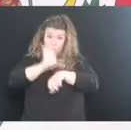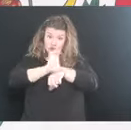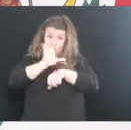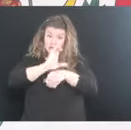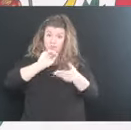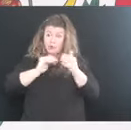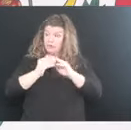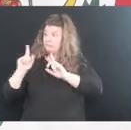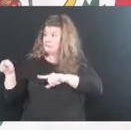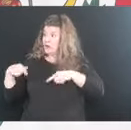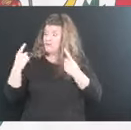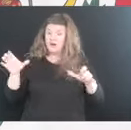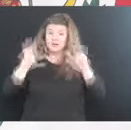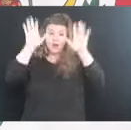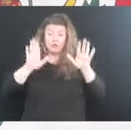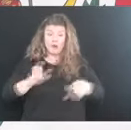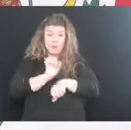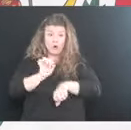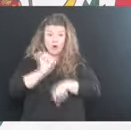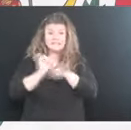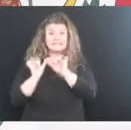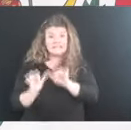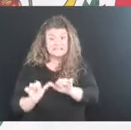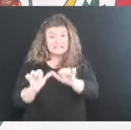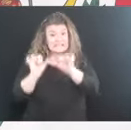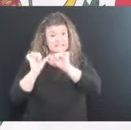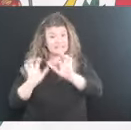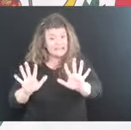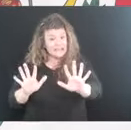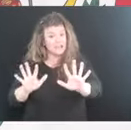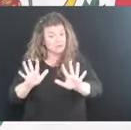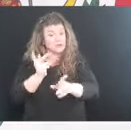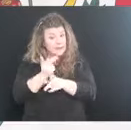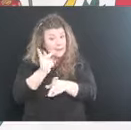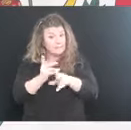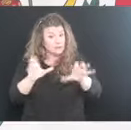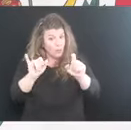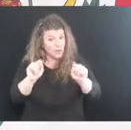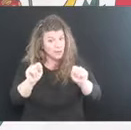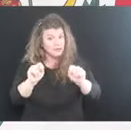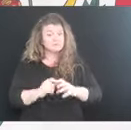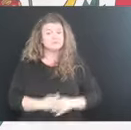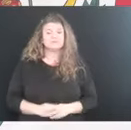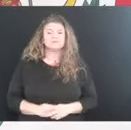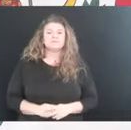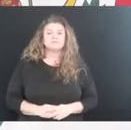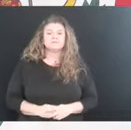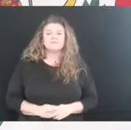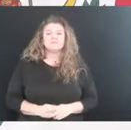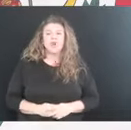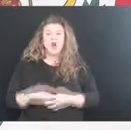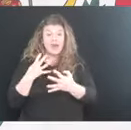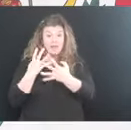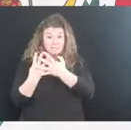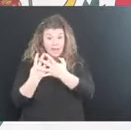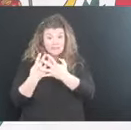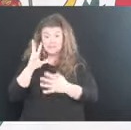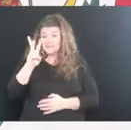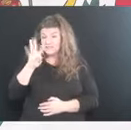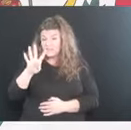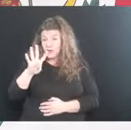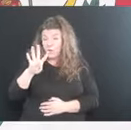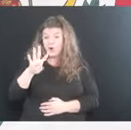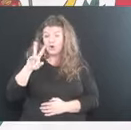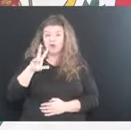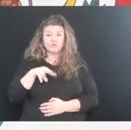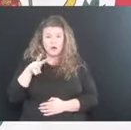have done fantastic. Tighten up, just tighten up just a little bit. From the standpoint of our inmates, 64 and 22